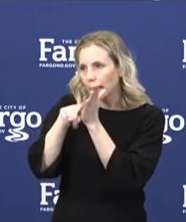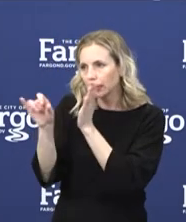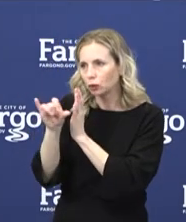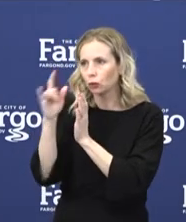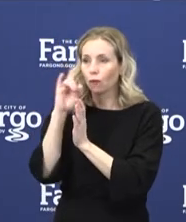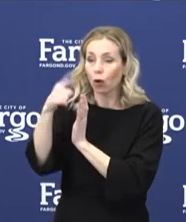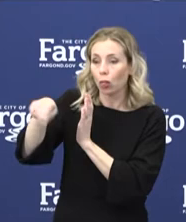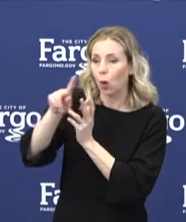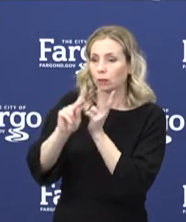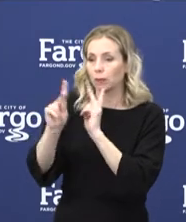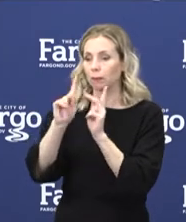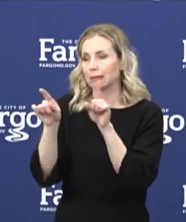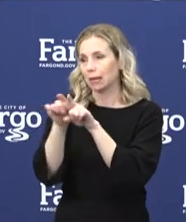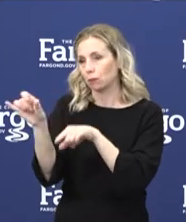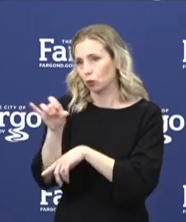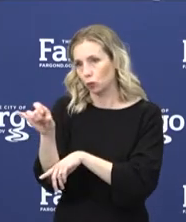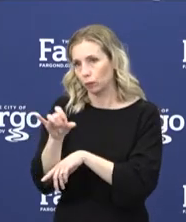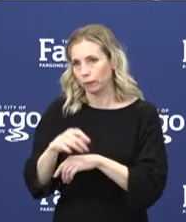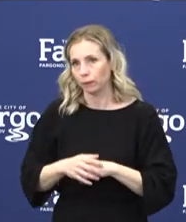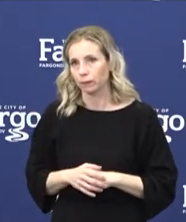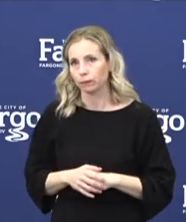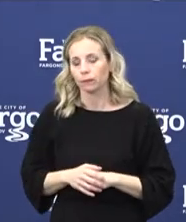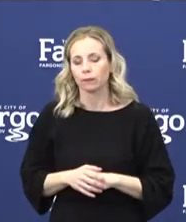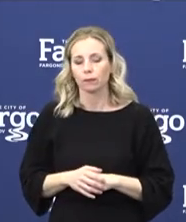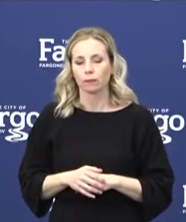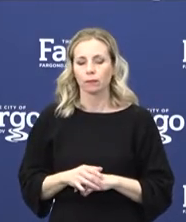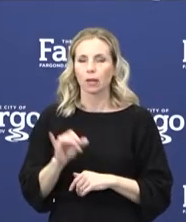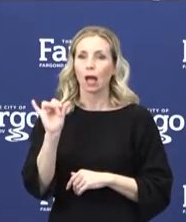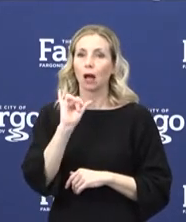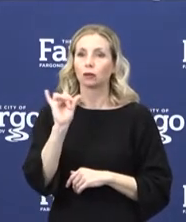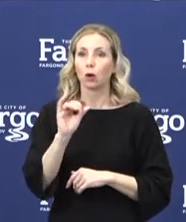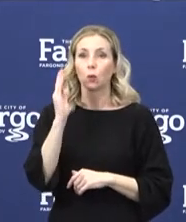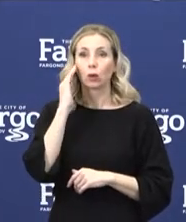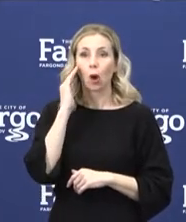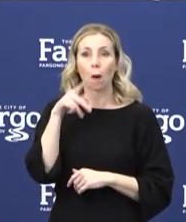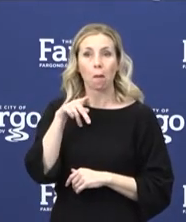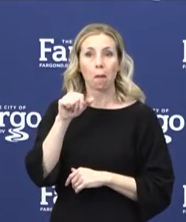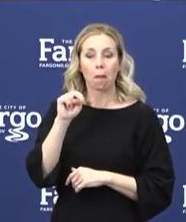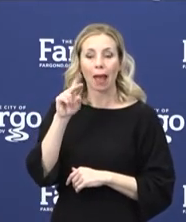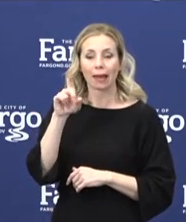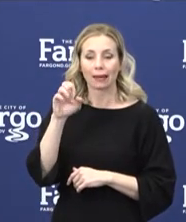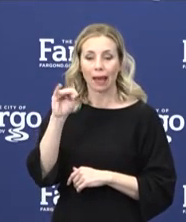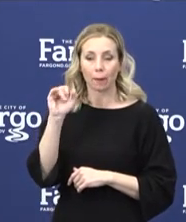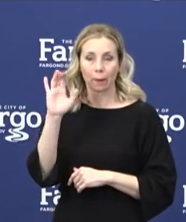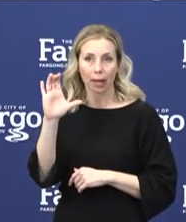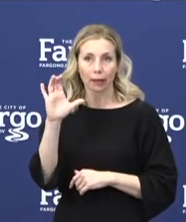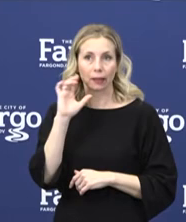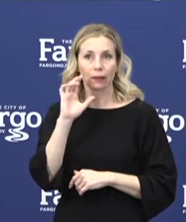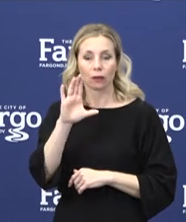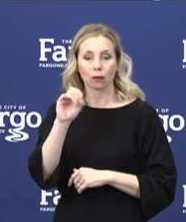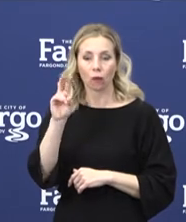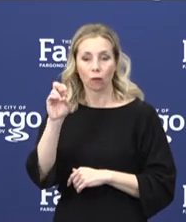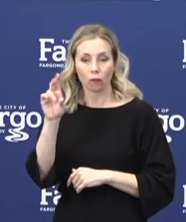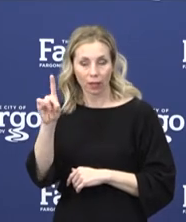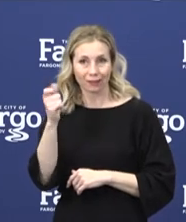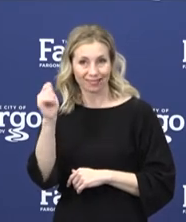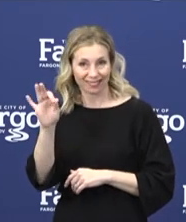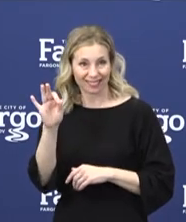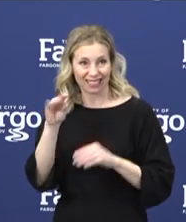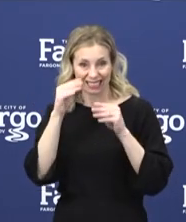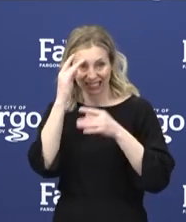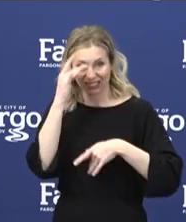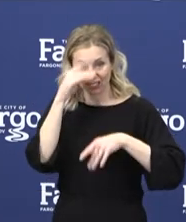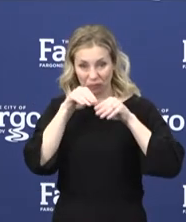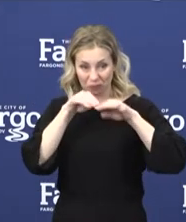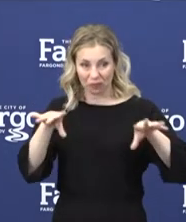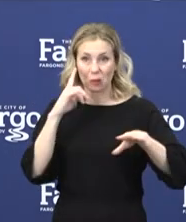Finally, as been talked about earlier, we know that this pandemic and this COVID infection in our community will be with us for some time and we